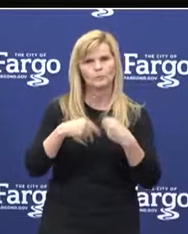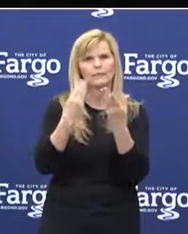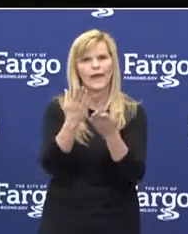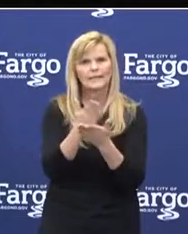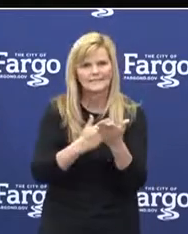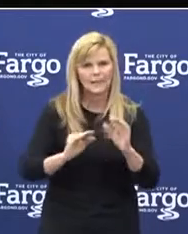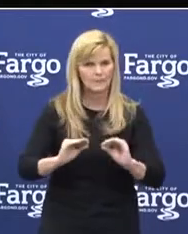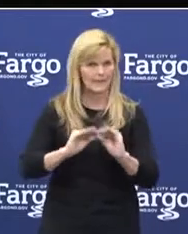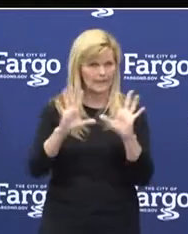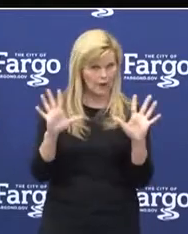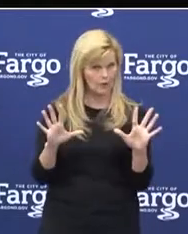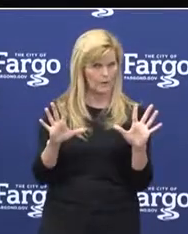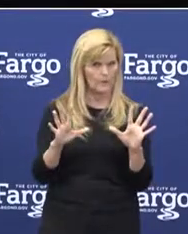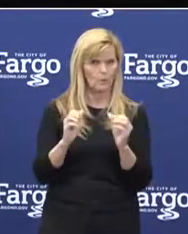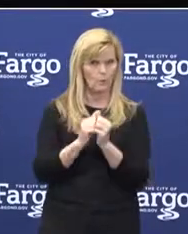of that.